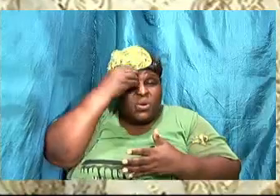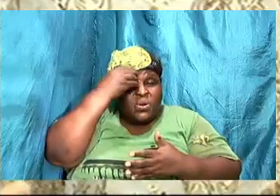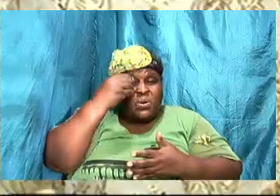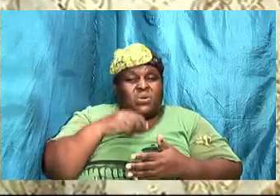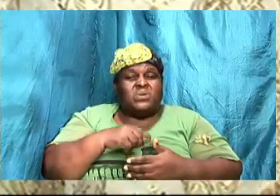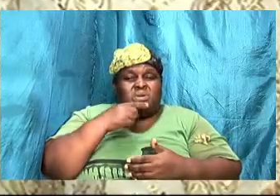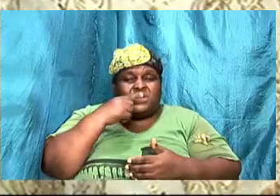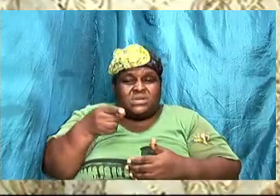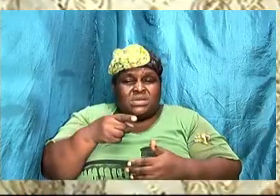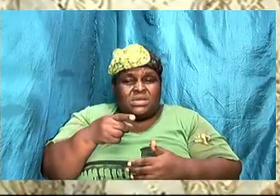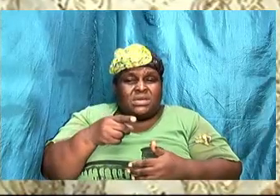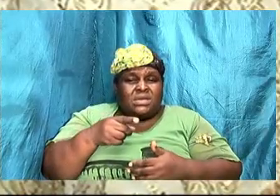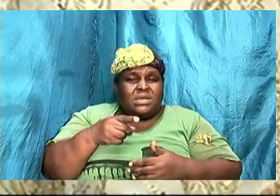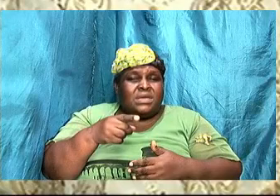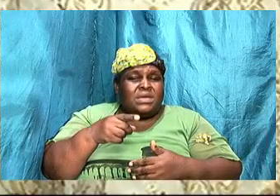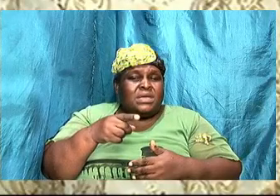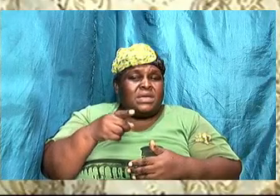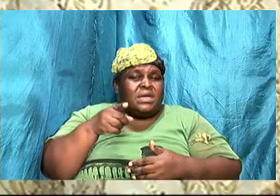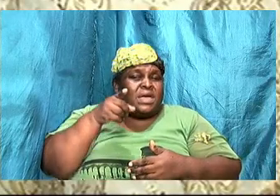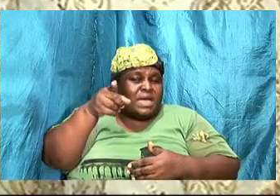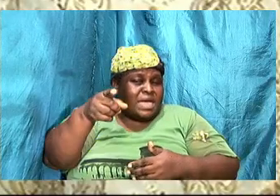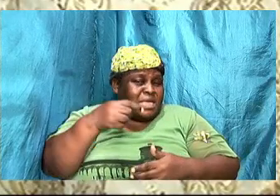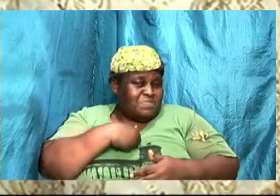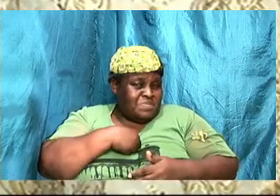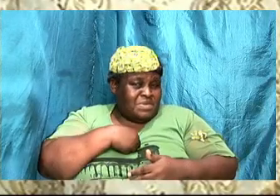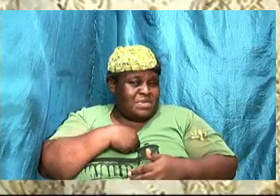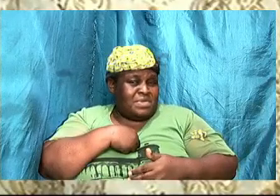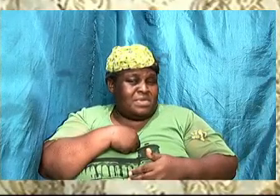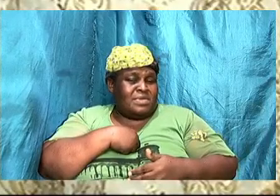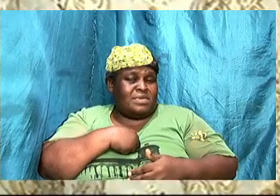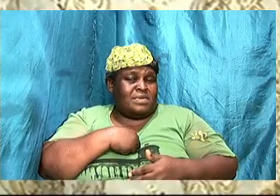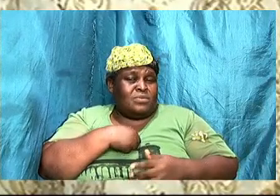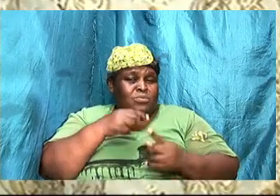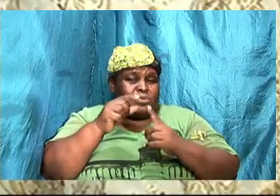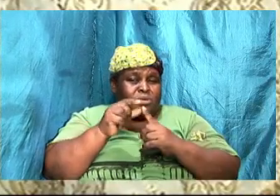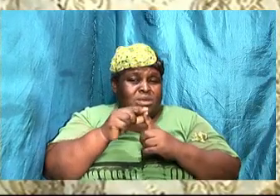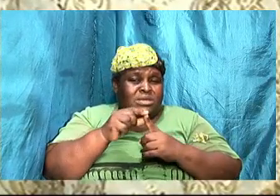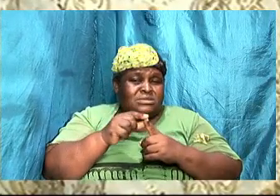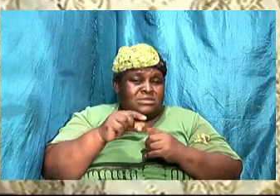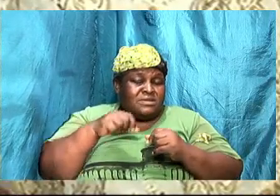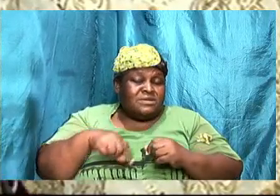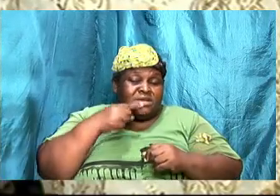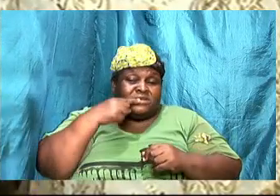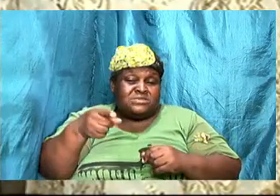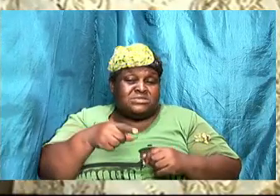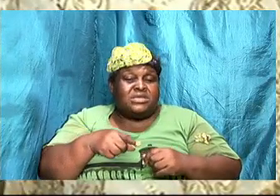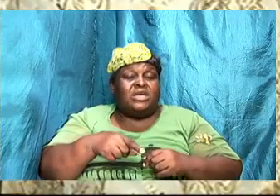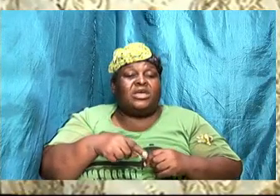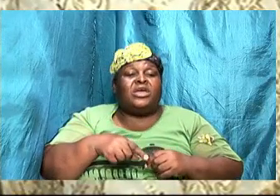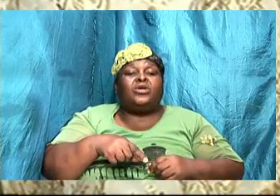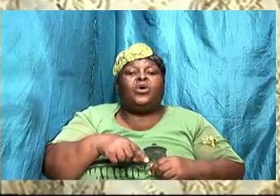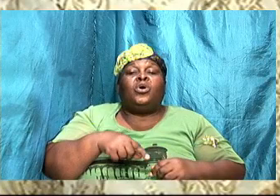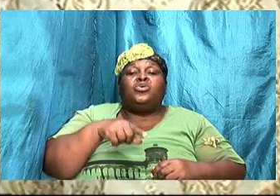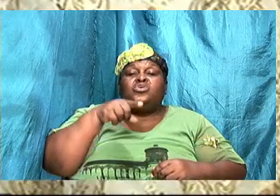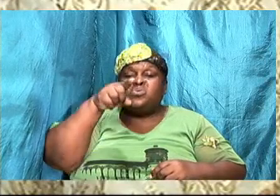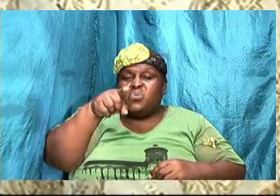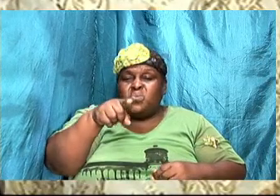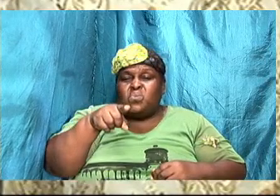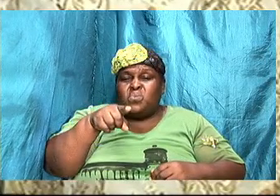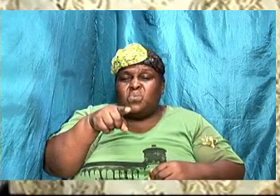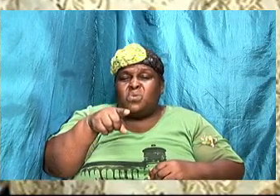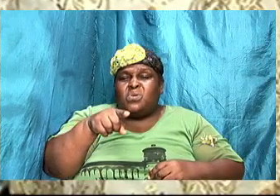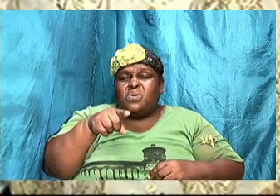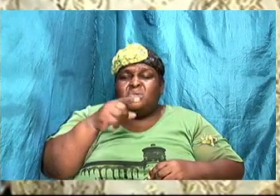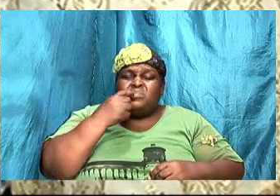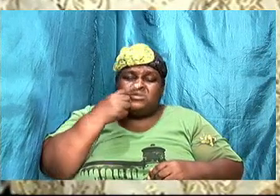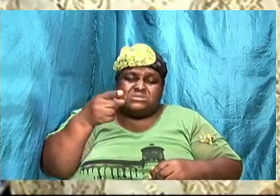the I, me, statement. So instead of saying you, we should say I feel and I did say that